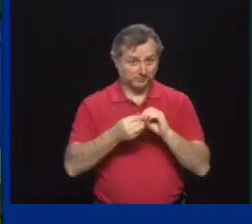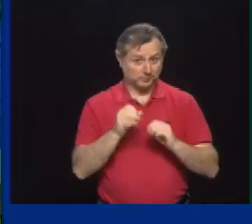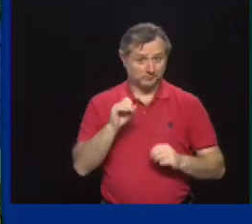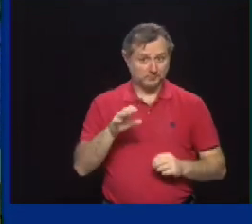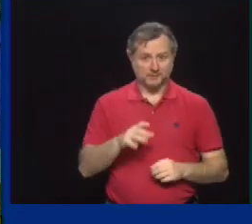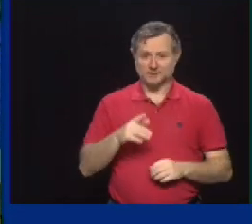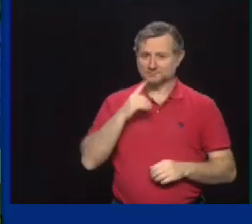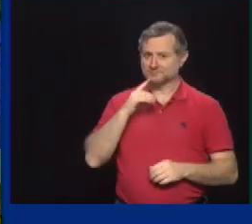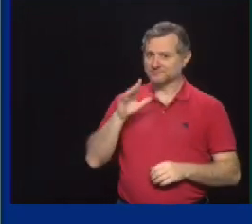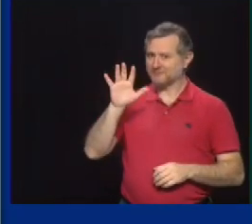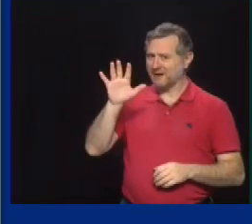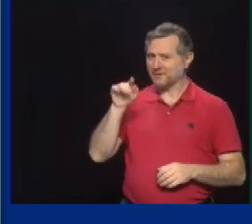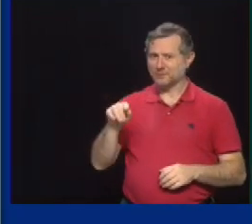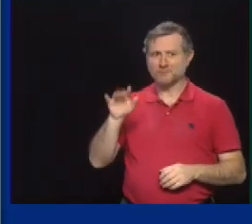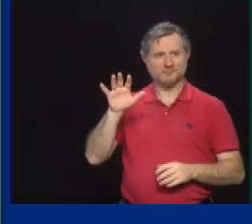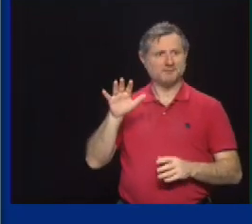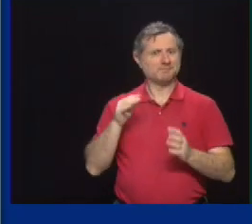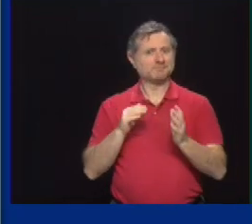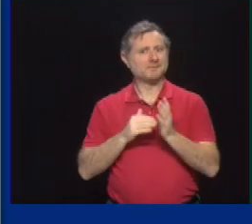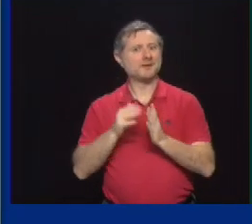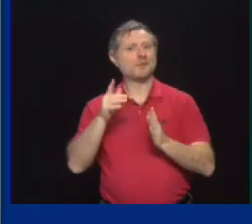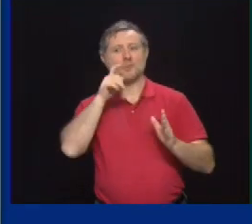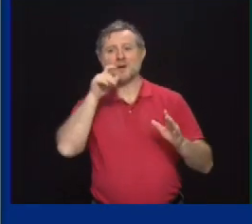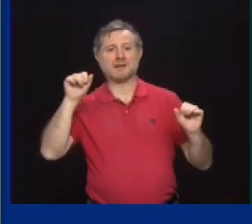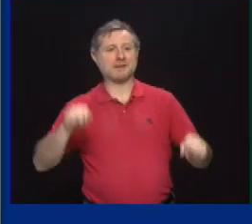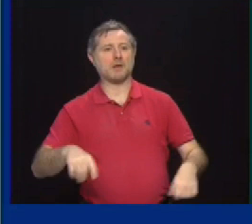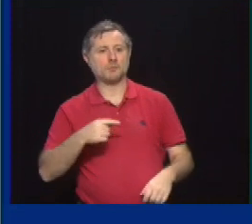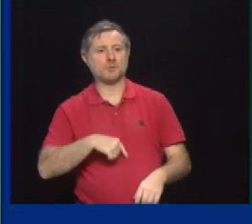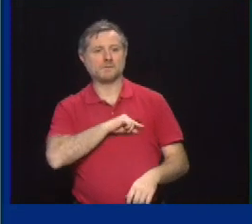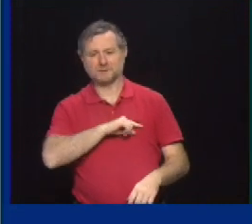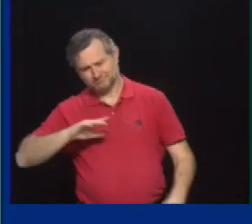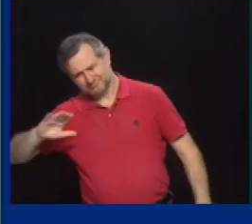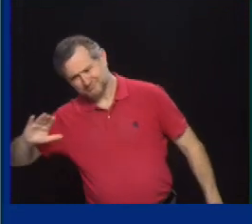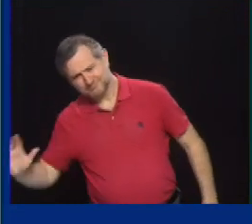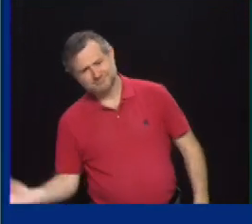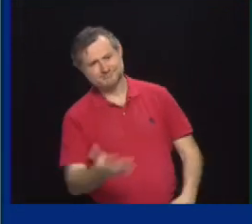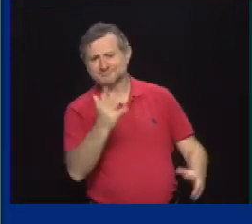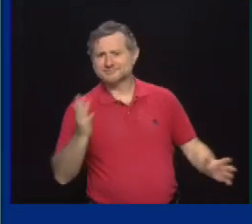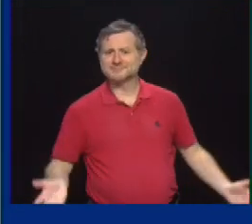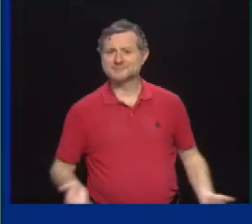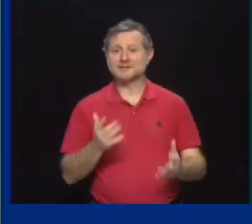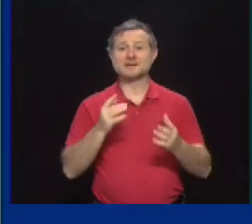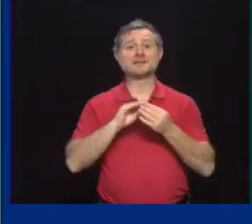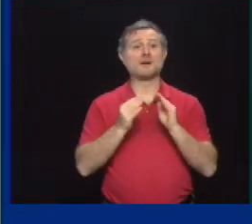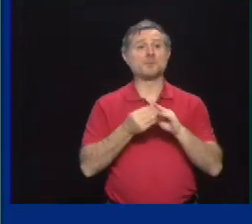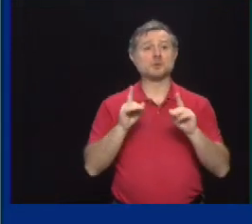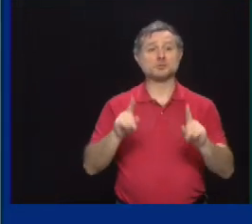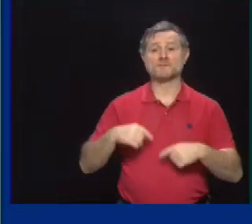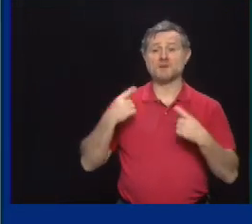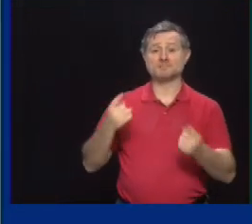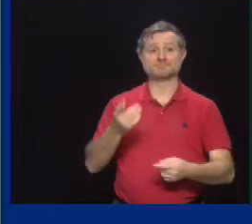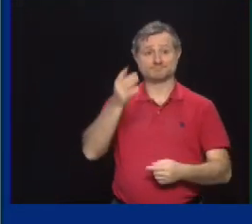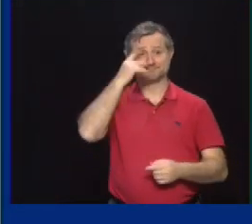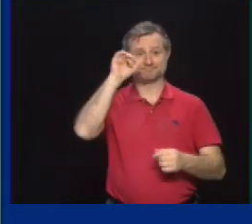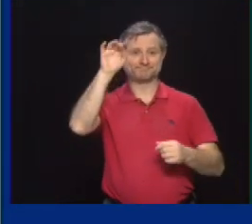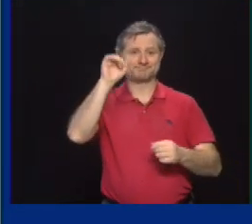million New Yorkers are eligible, so we want to make sure those numbers get up. This is what we have so far. You can see the chart on where people are getting